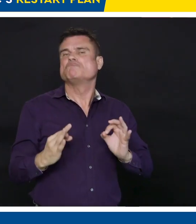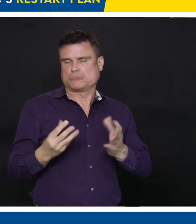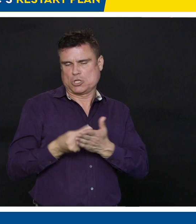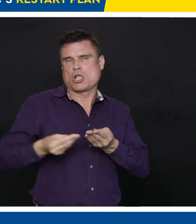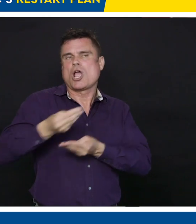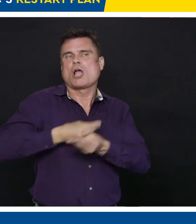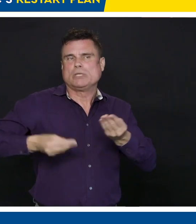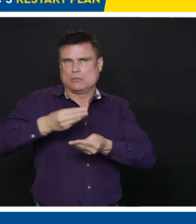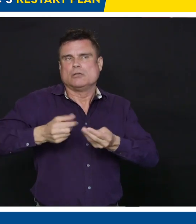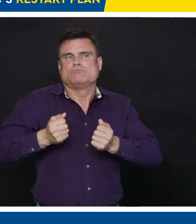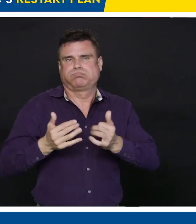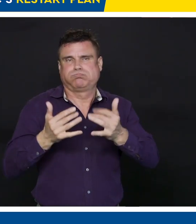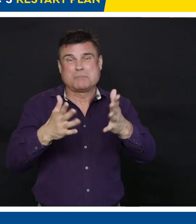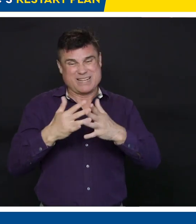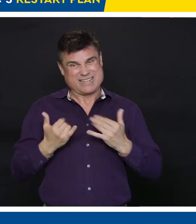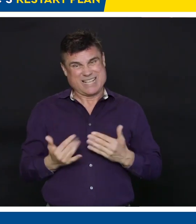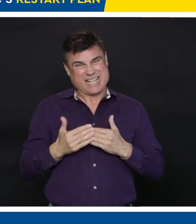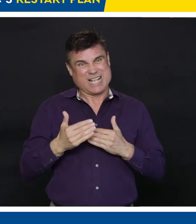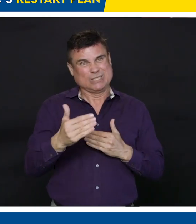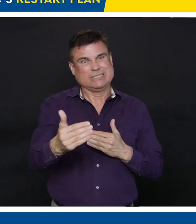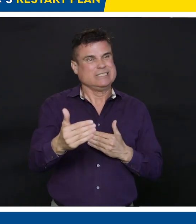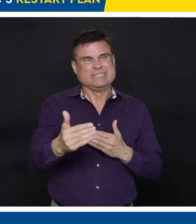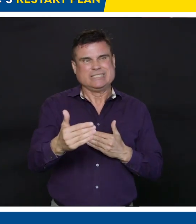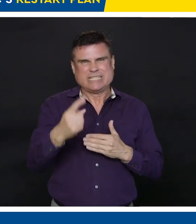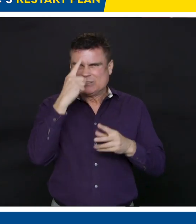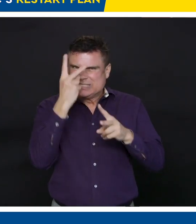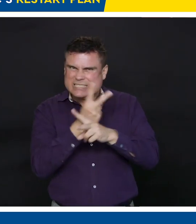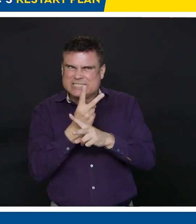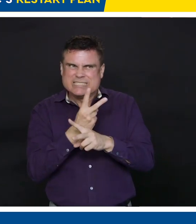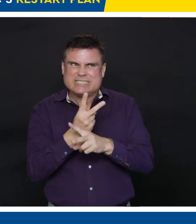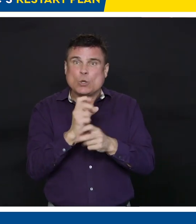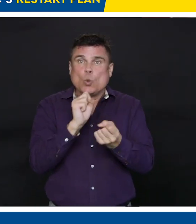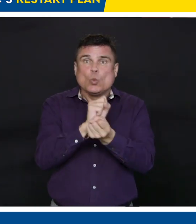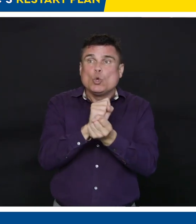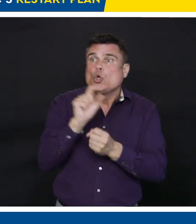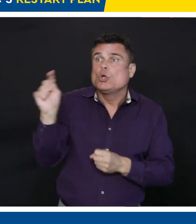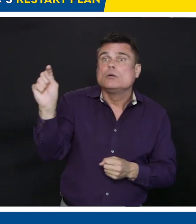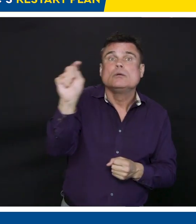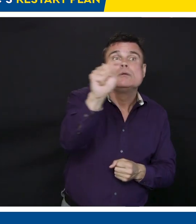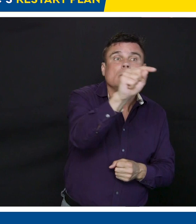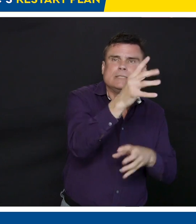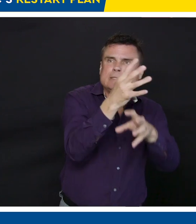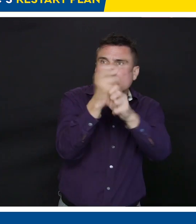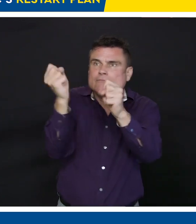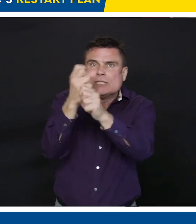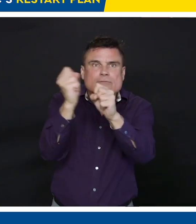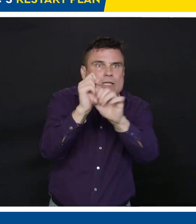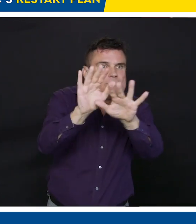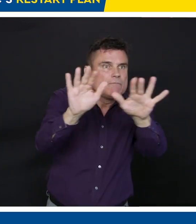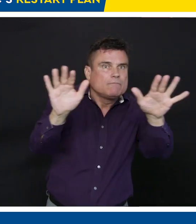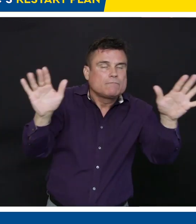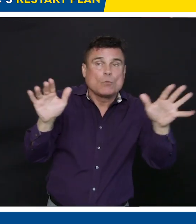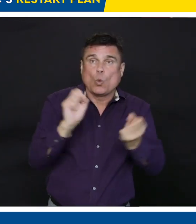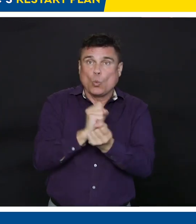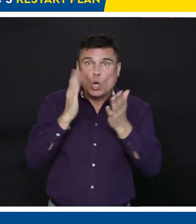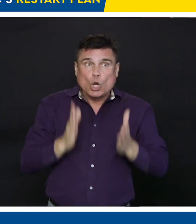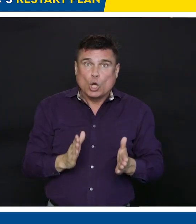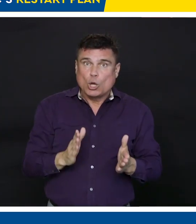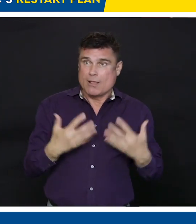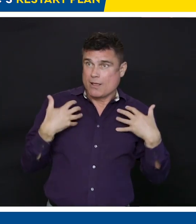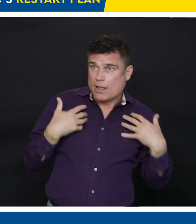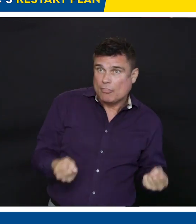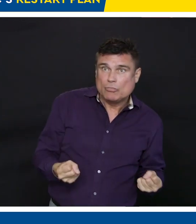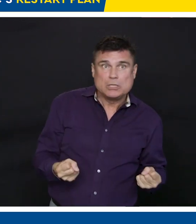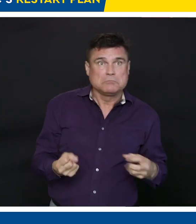customers, and that all British Columbians will benefit again from a strong and robust economy. But we are in uncharted territory,